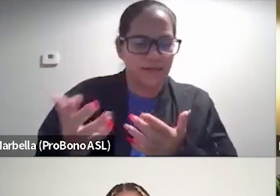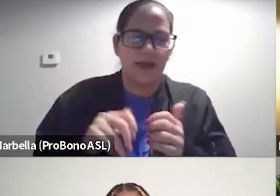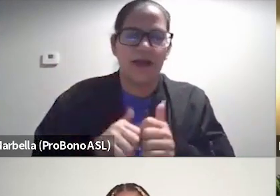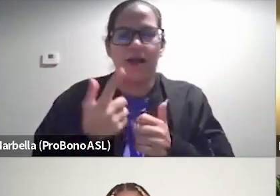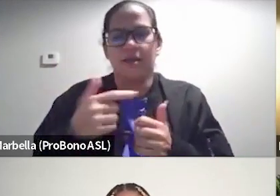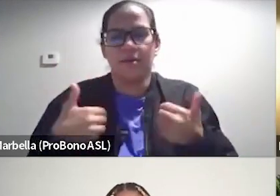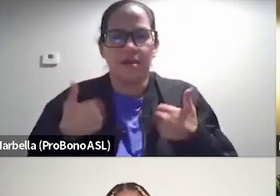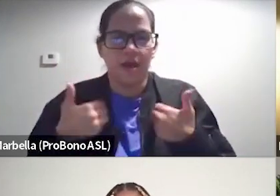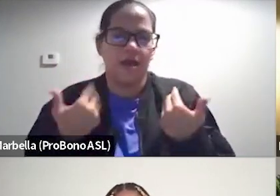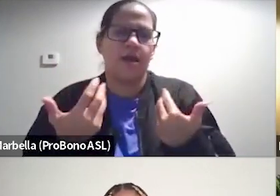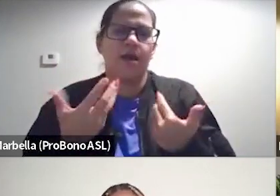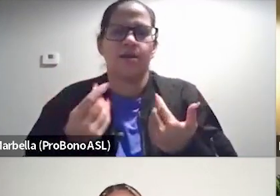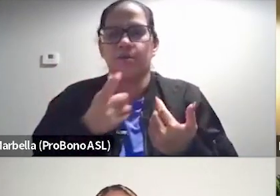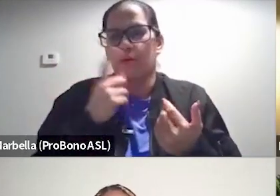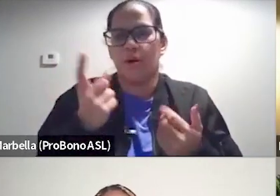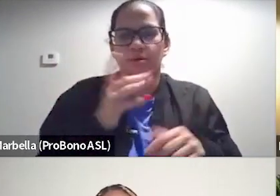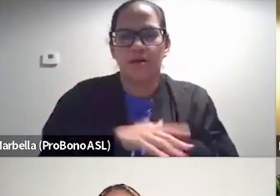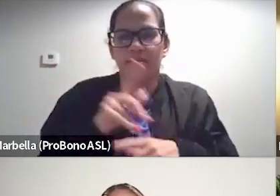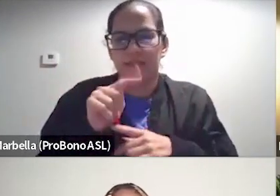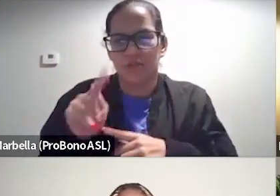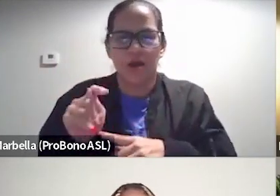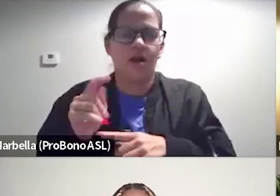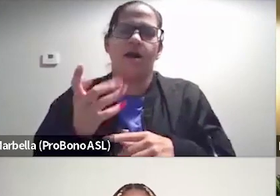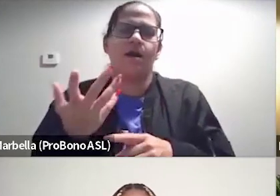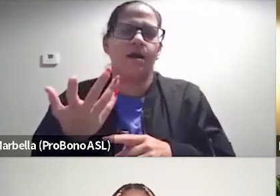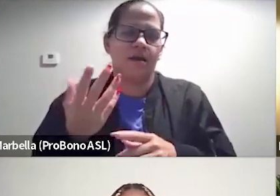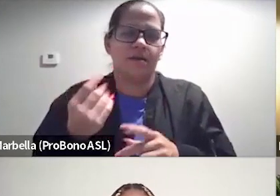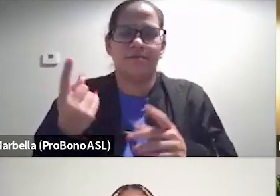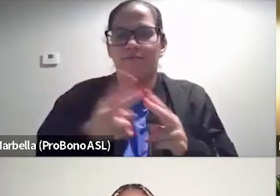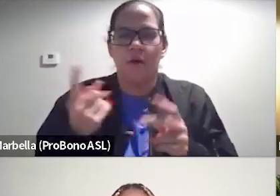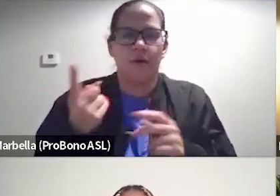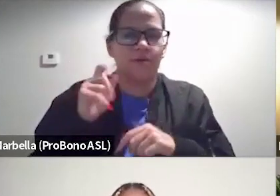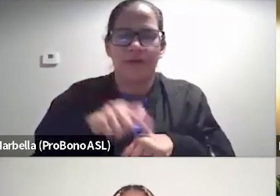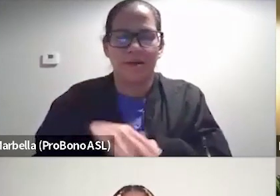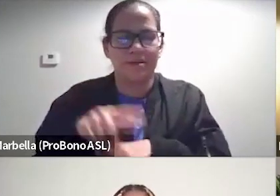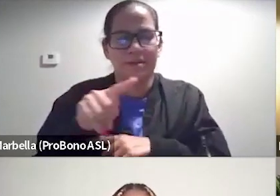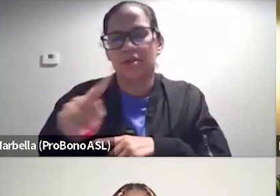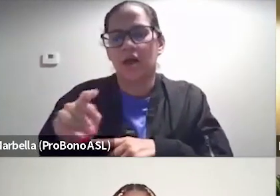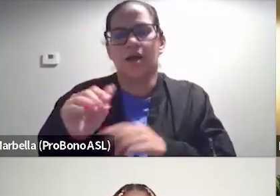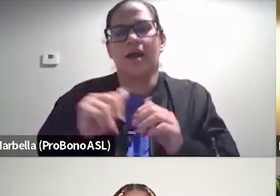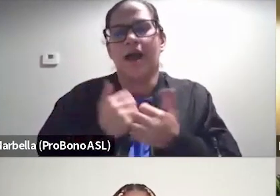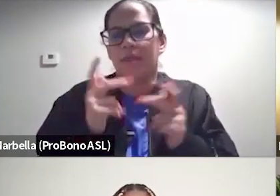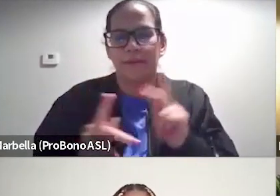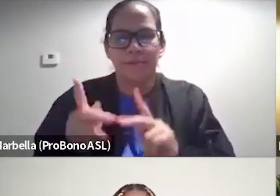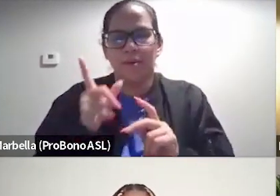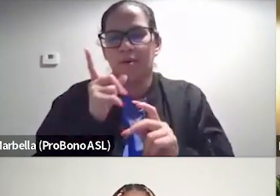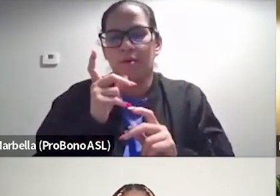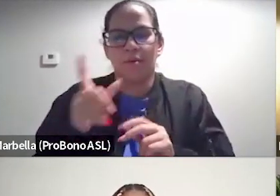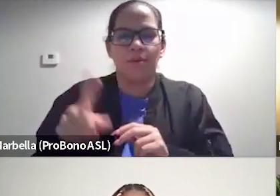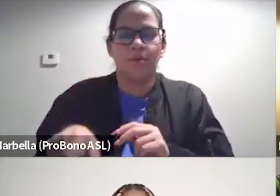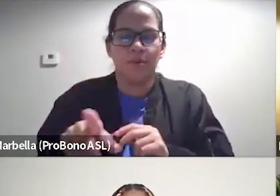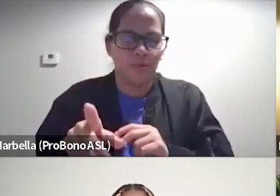youngs like who are always on TikTok? Cause that was a time when Lizzo was very on TikTok. How were the people who were interfacing,